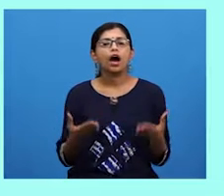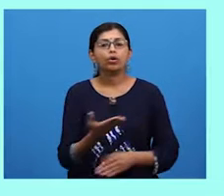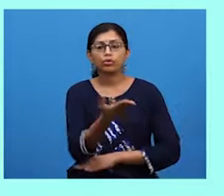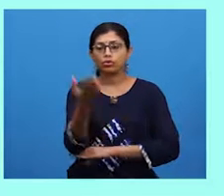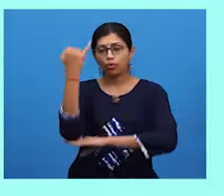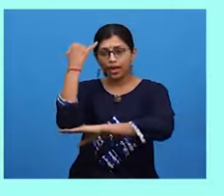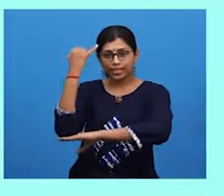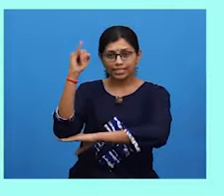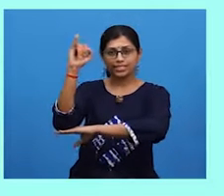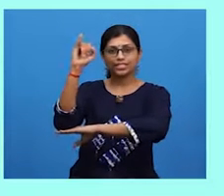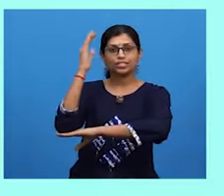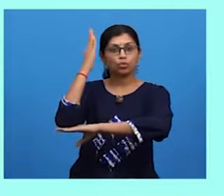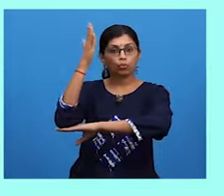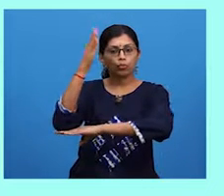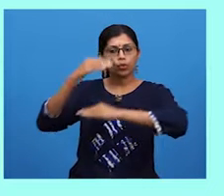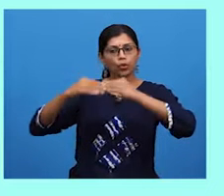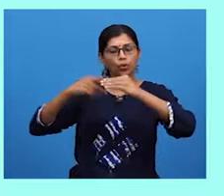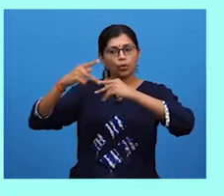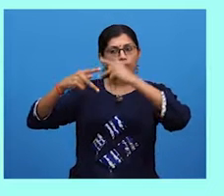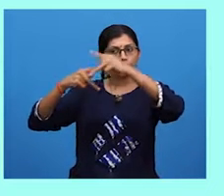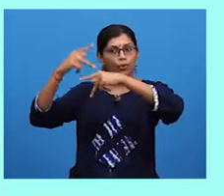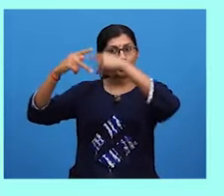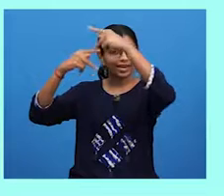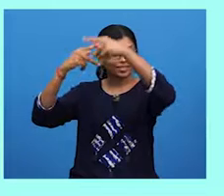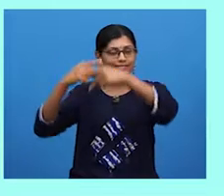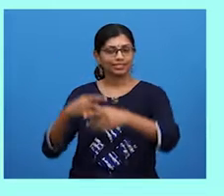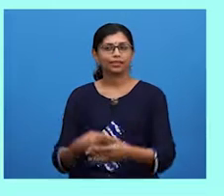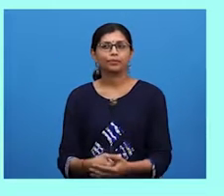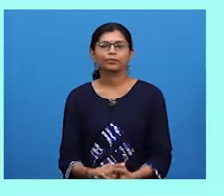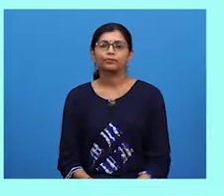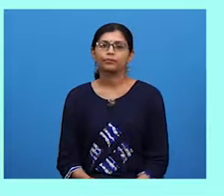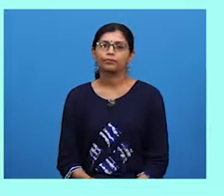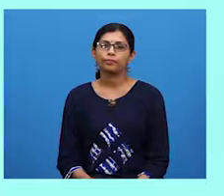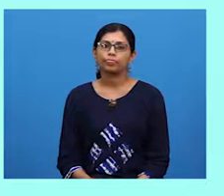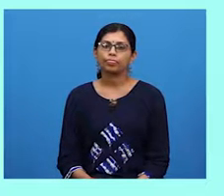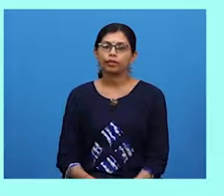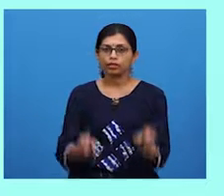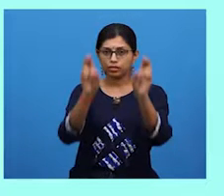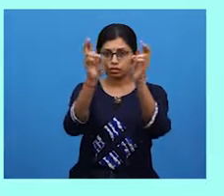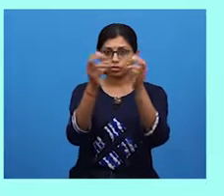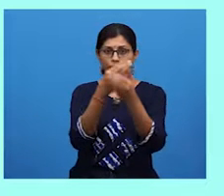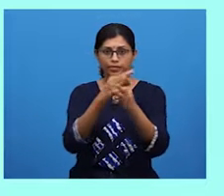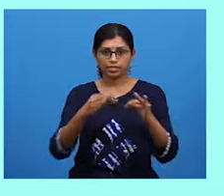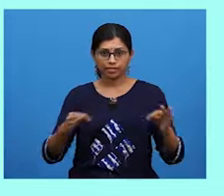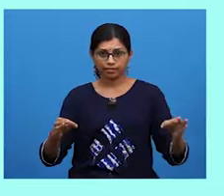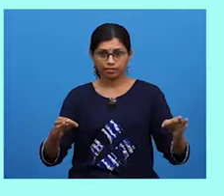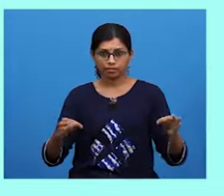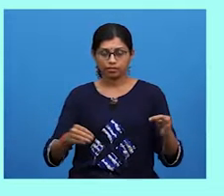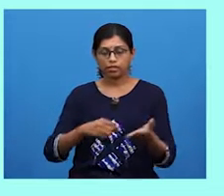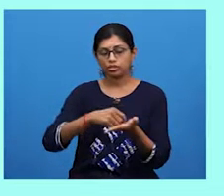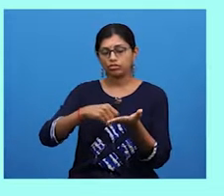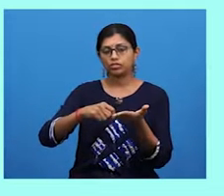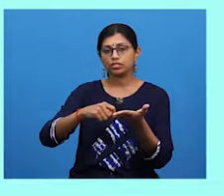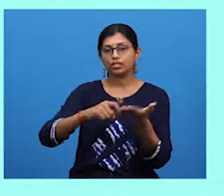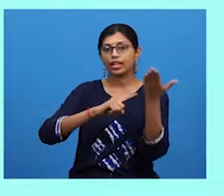ideas will progress. A topic sentence is written at the beginning